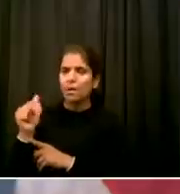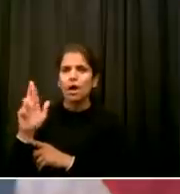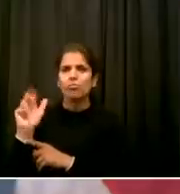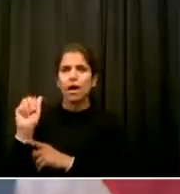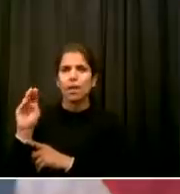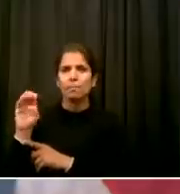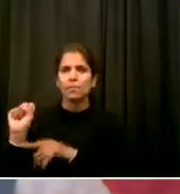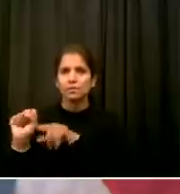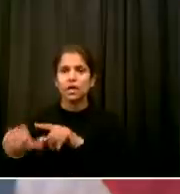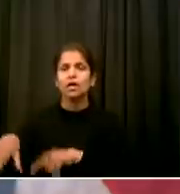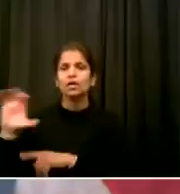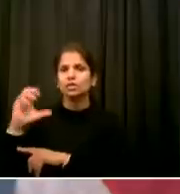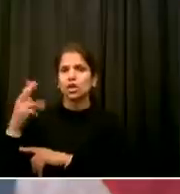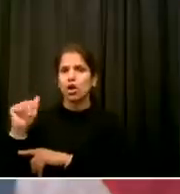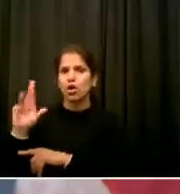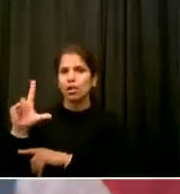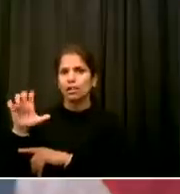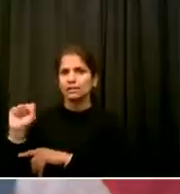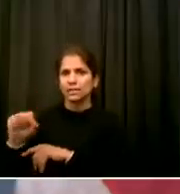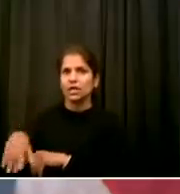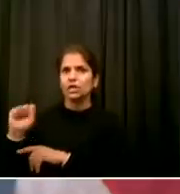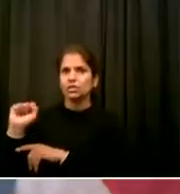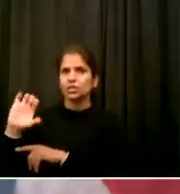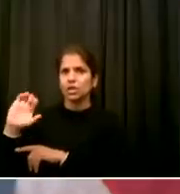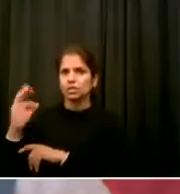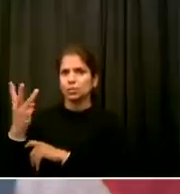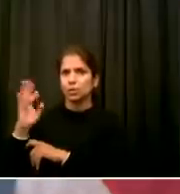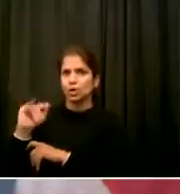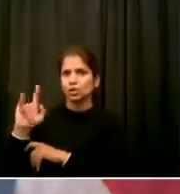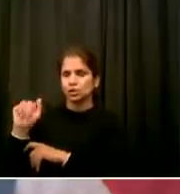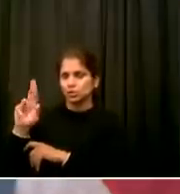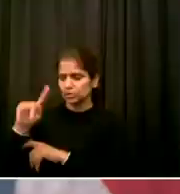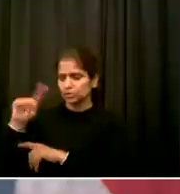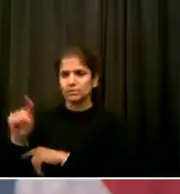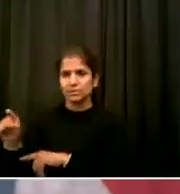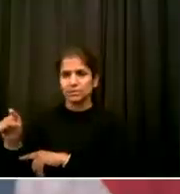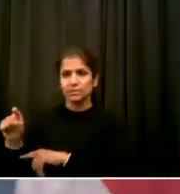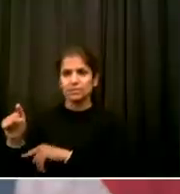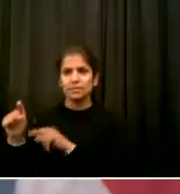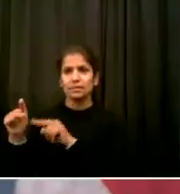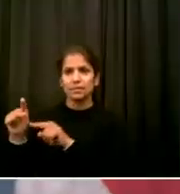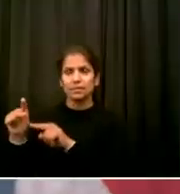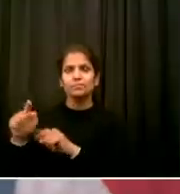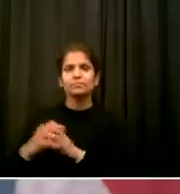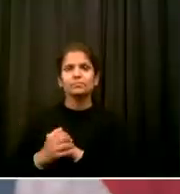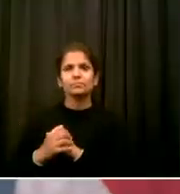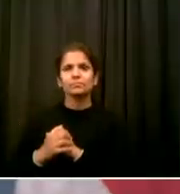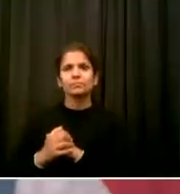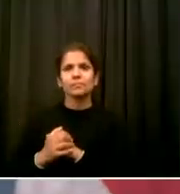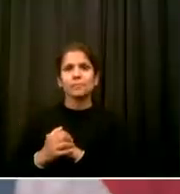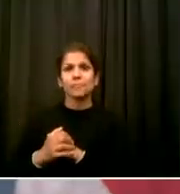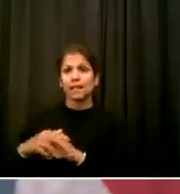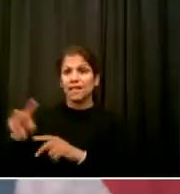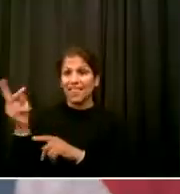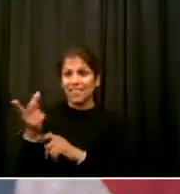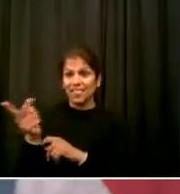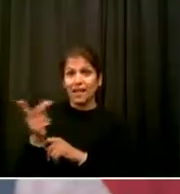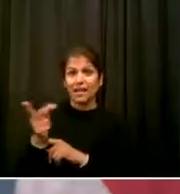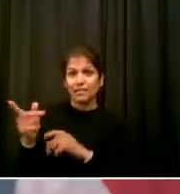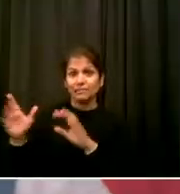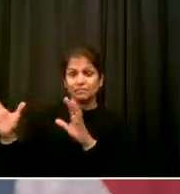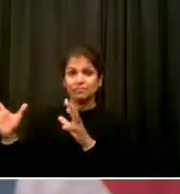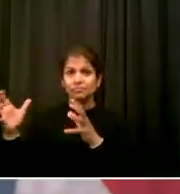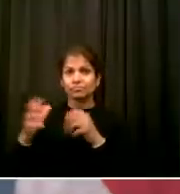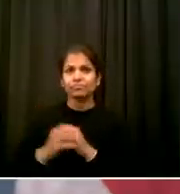story His wealth and prominence relied on the export of goods like cotton, tobacco, and indigo